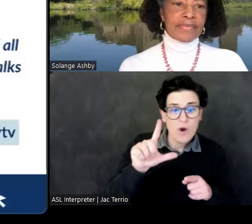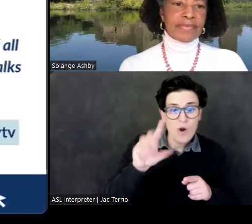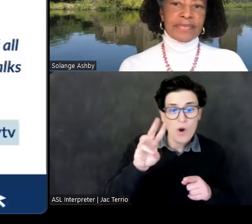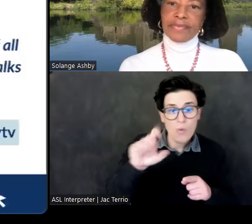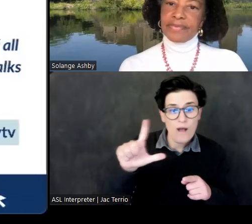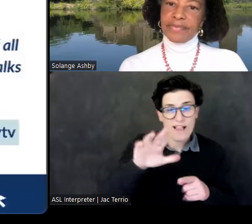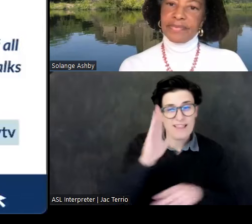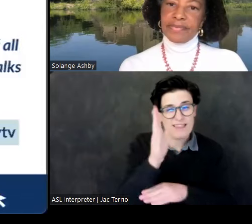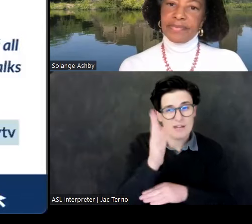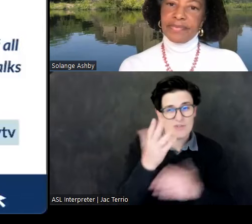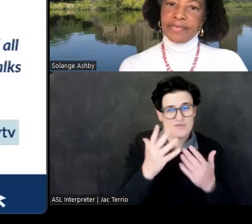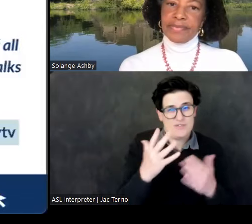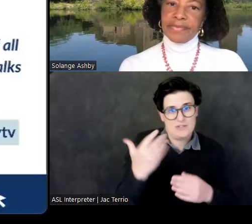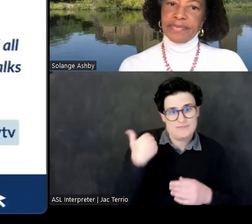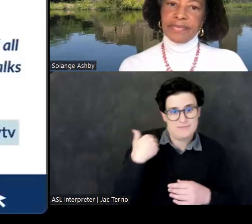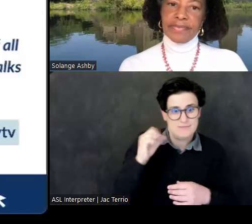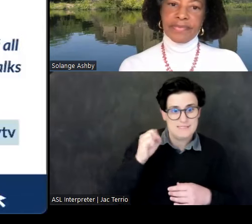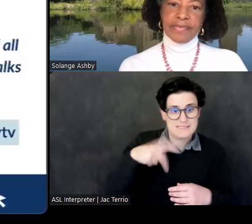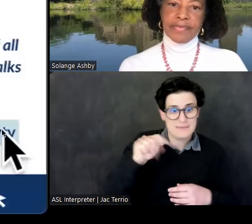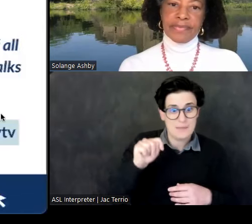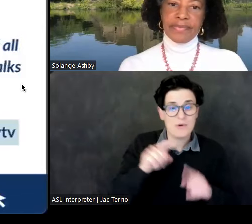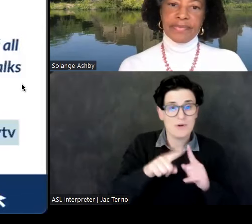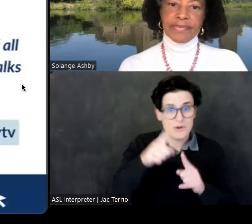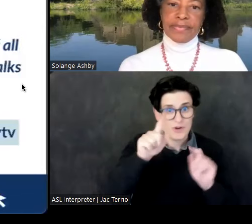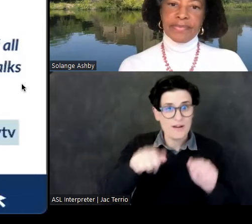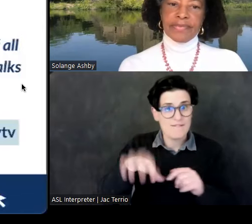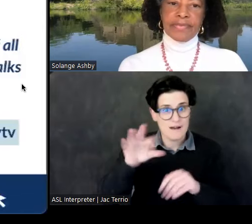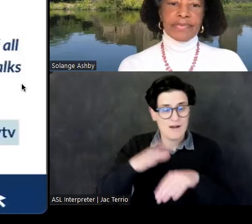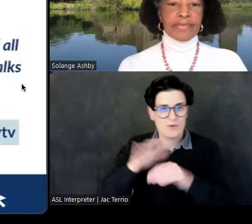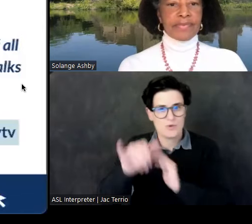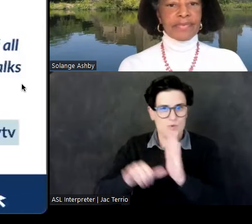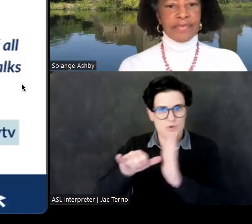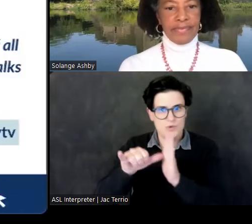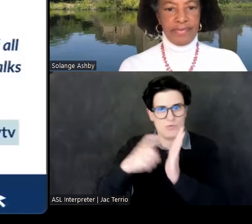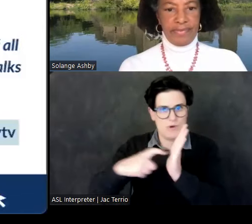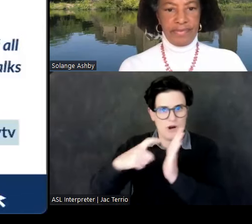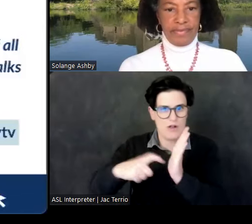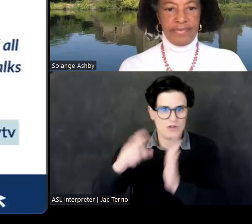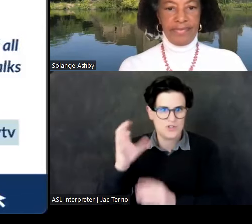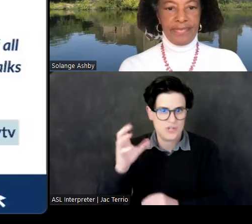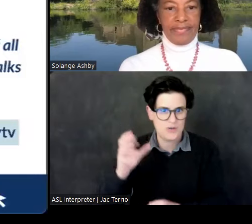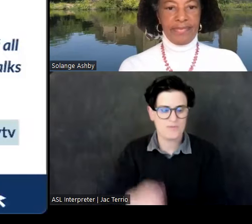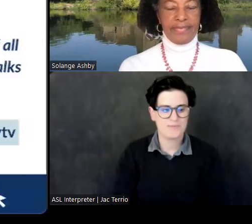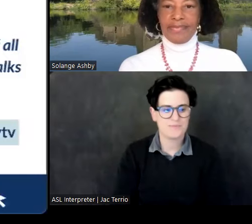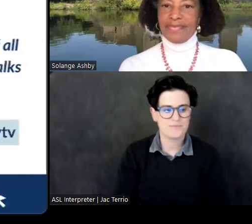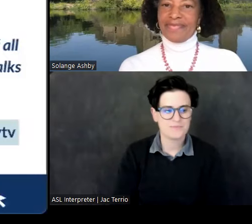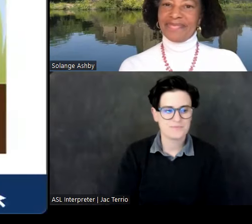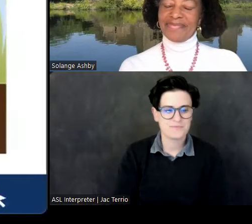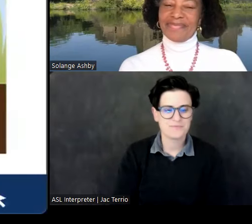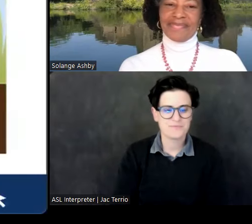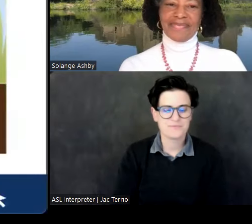on YouTube's Archaeology channel, and so it's not lost.